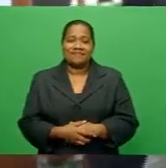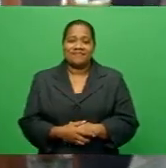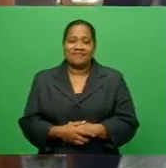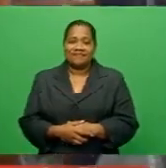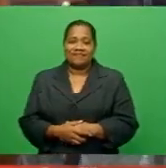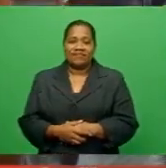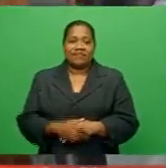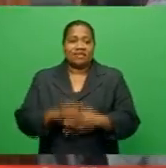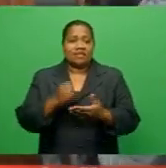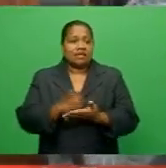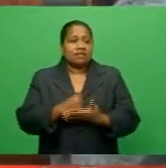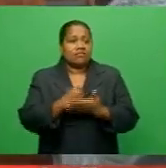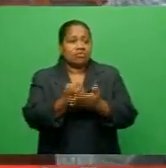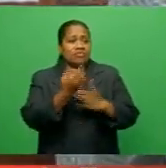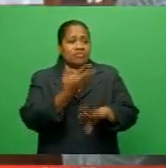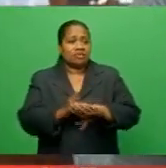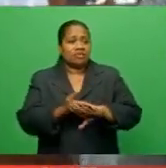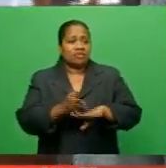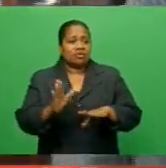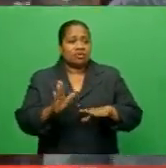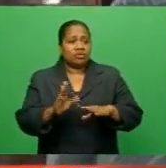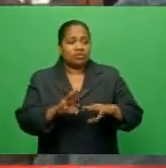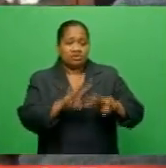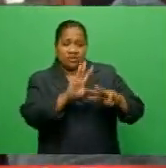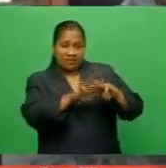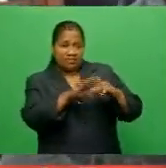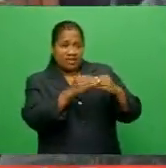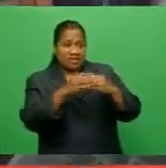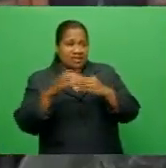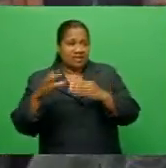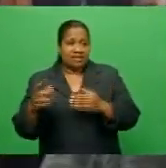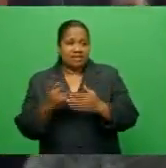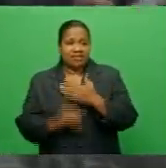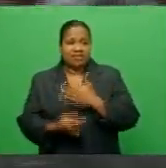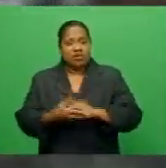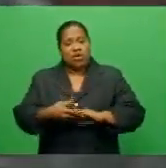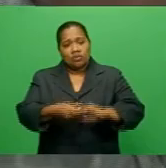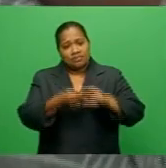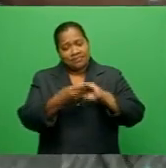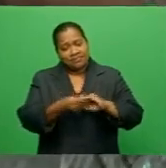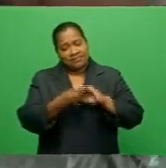Supporters of the new Sidelpa leader congratulating Nga Voka ahead of the official announcement.